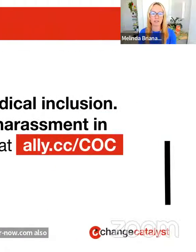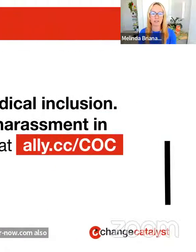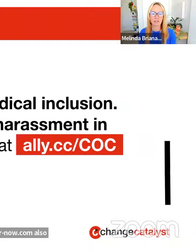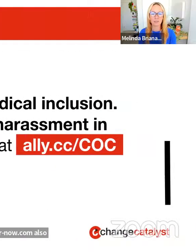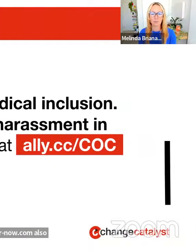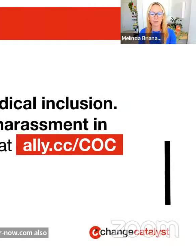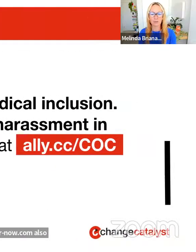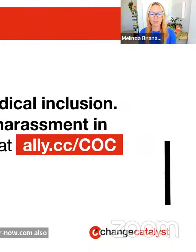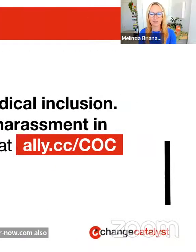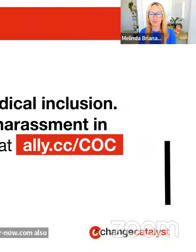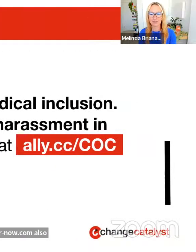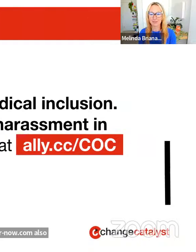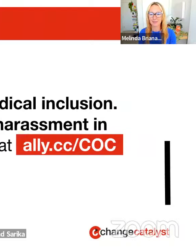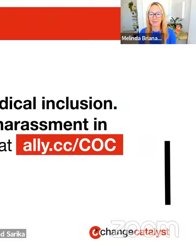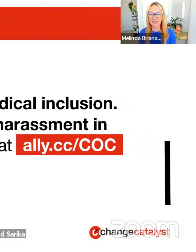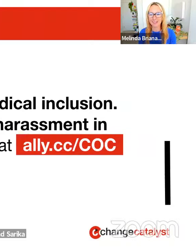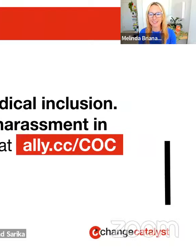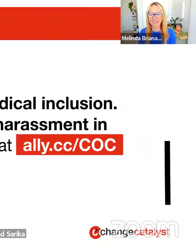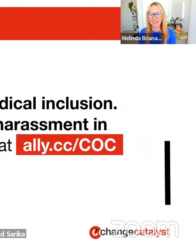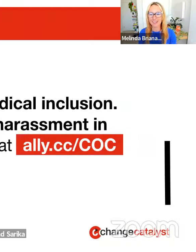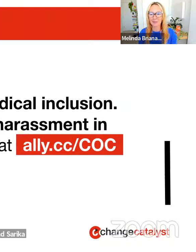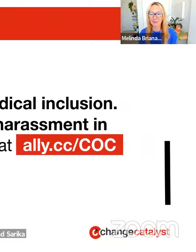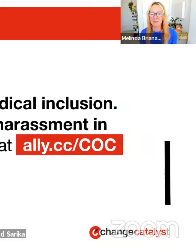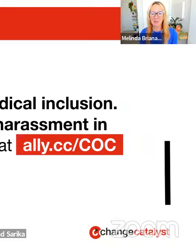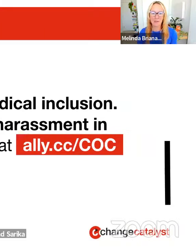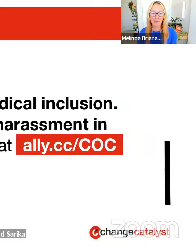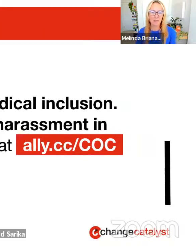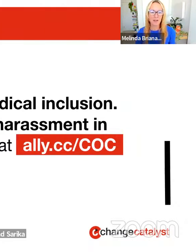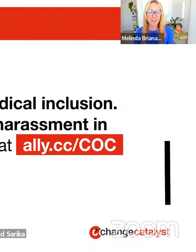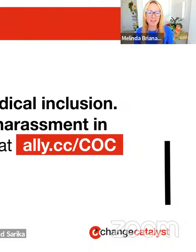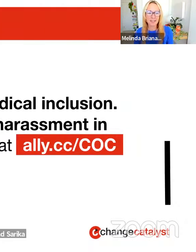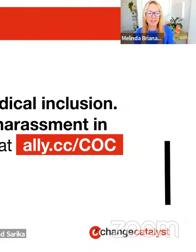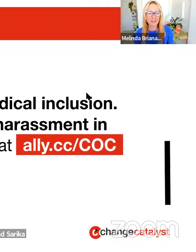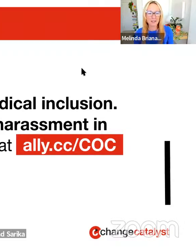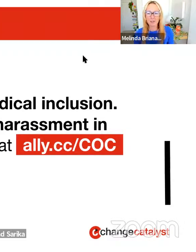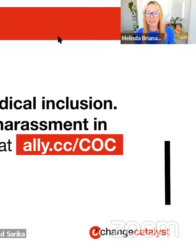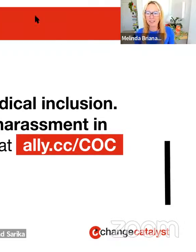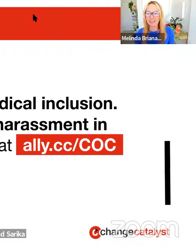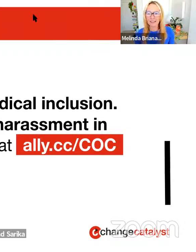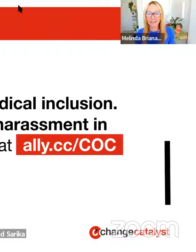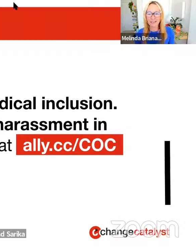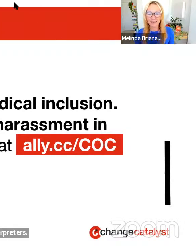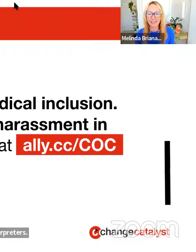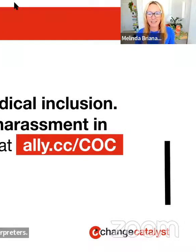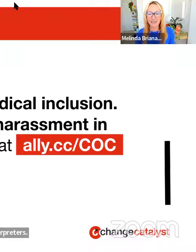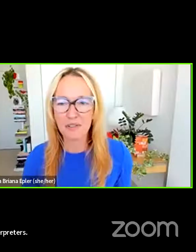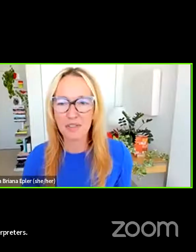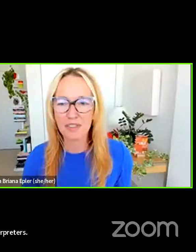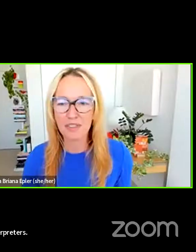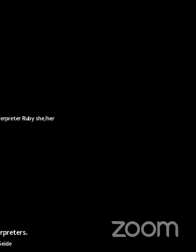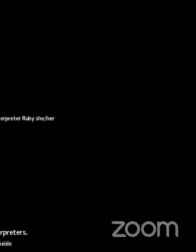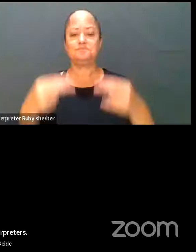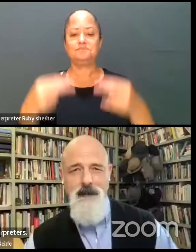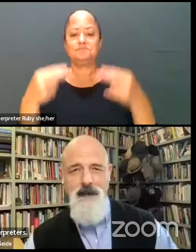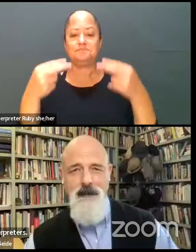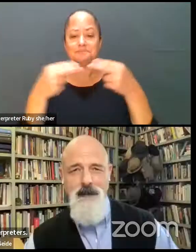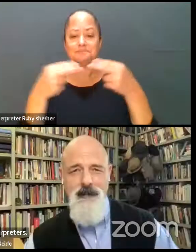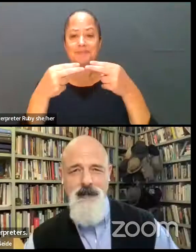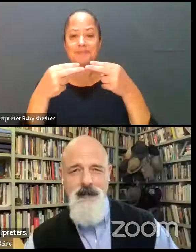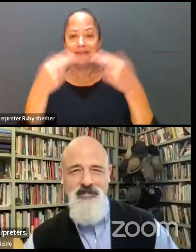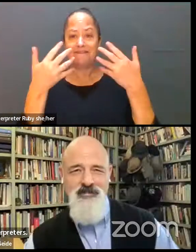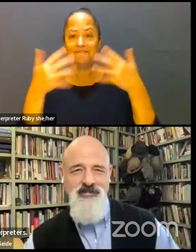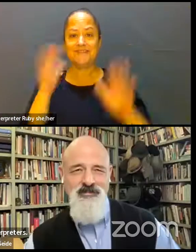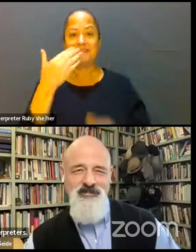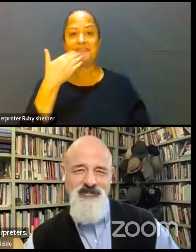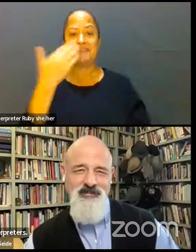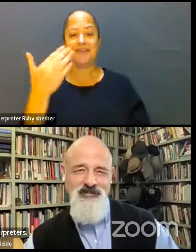interpreters. Great. All right. I think we can take the slides down now. Thank you all for